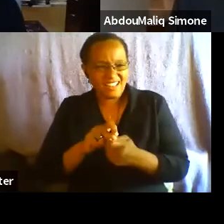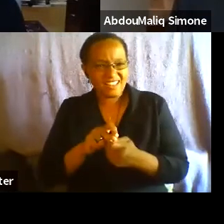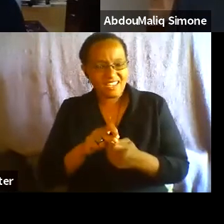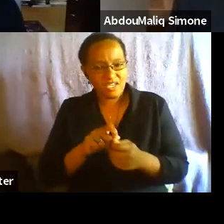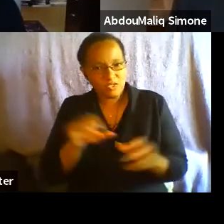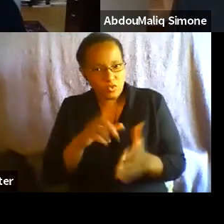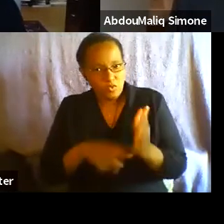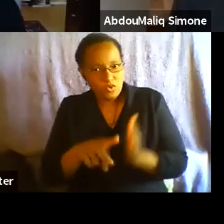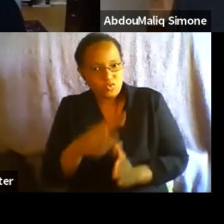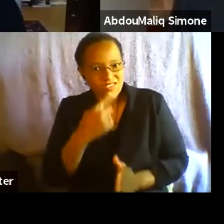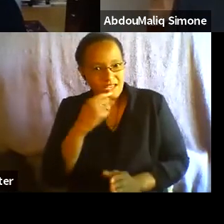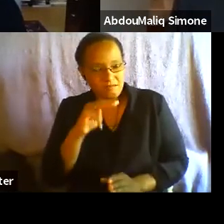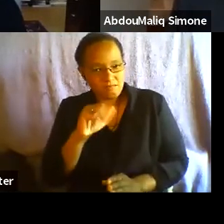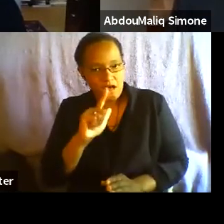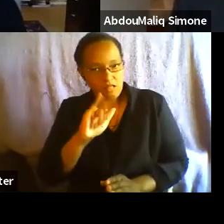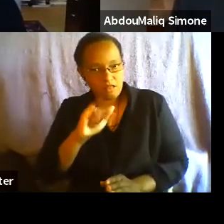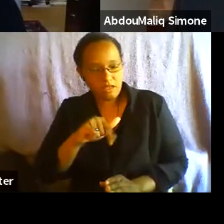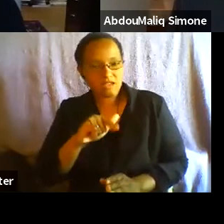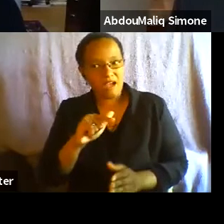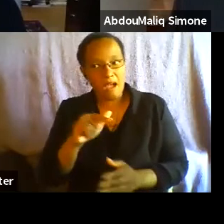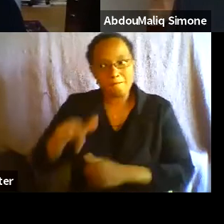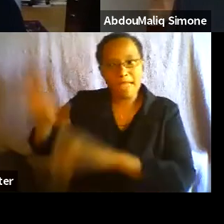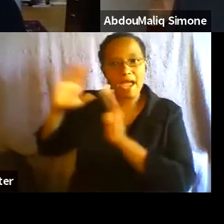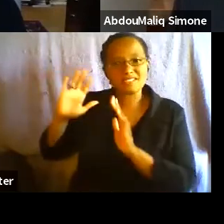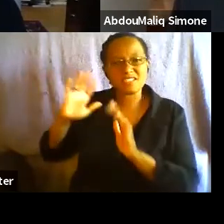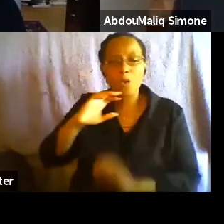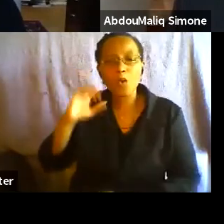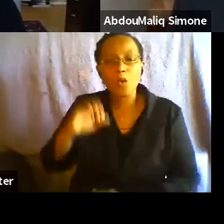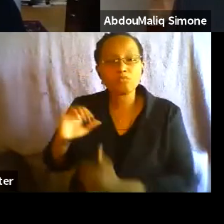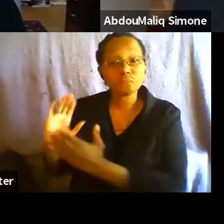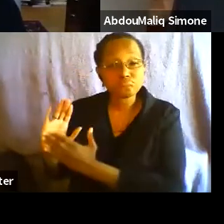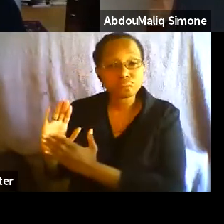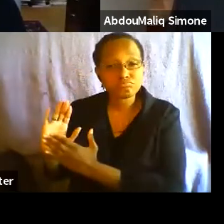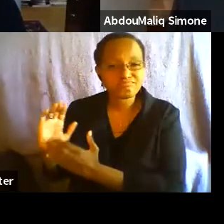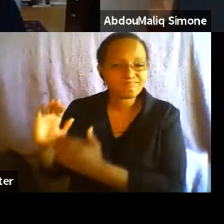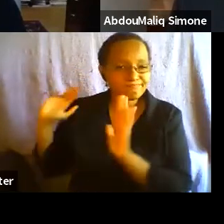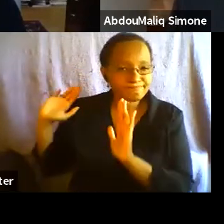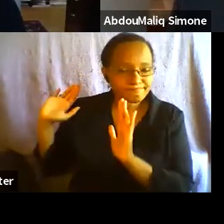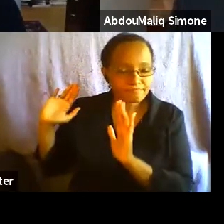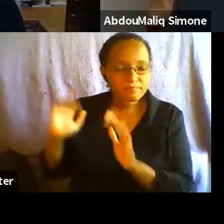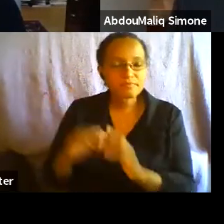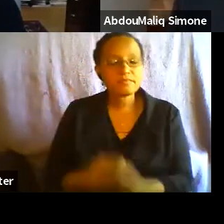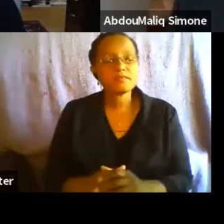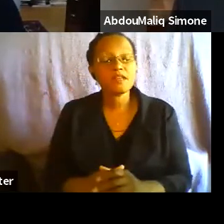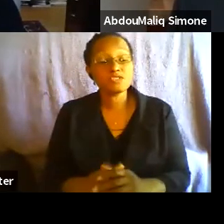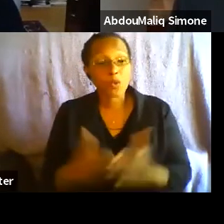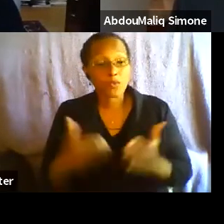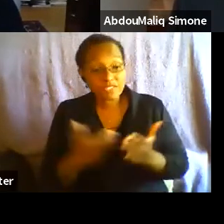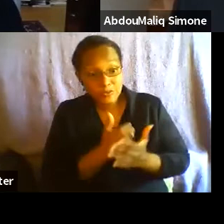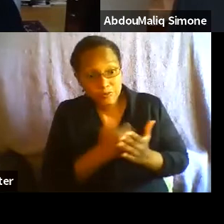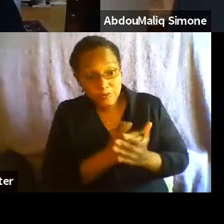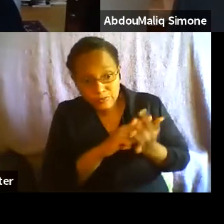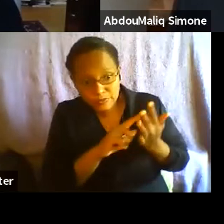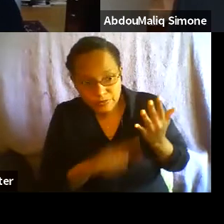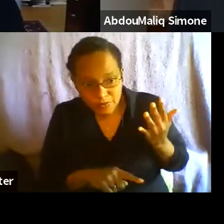At the same time, I think these projects raise very difficult and complicated questions about the state,